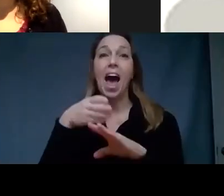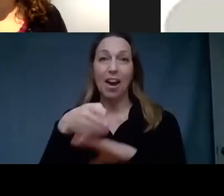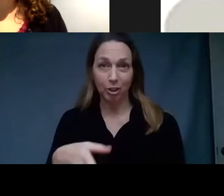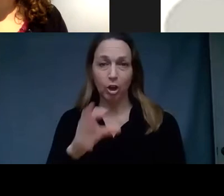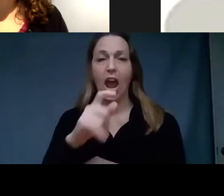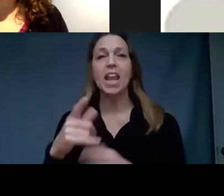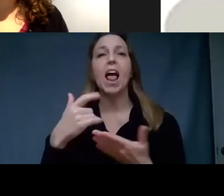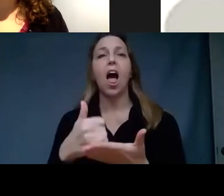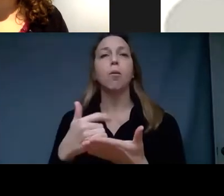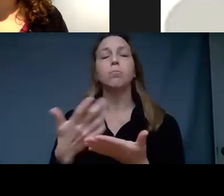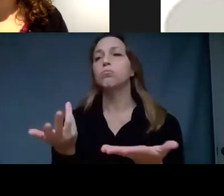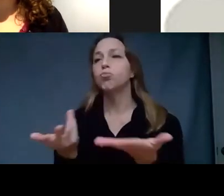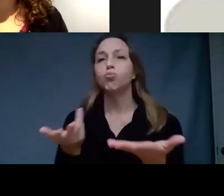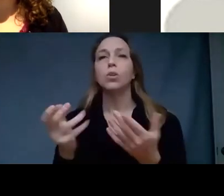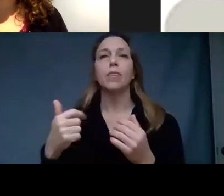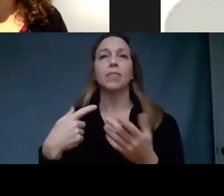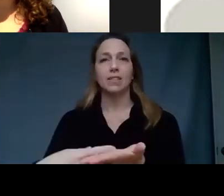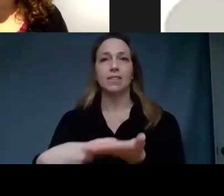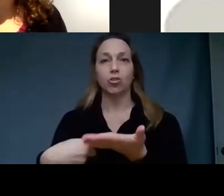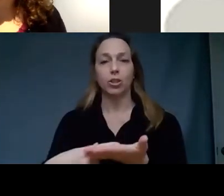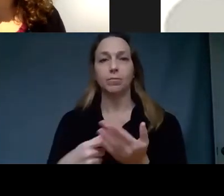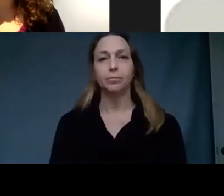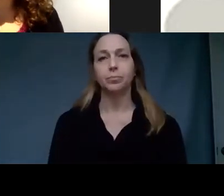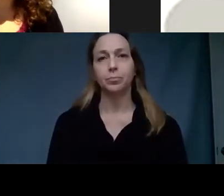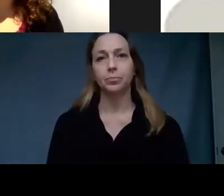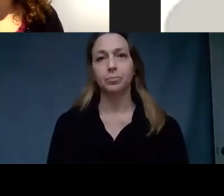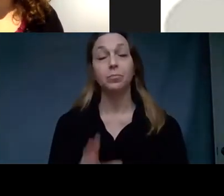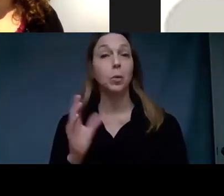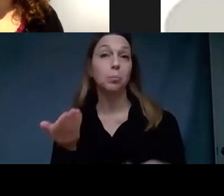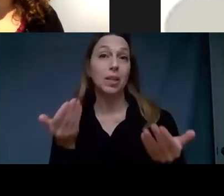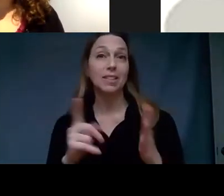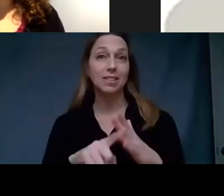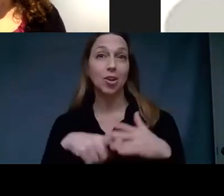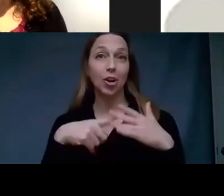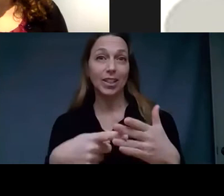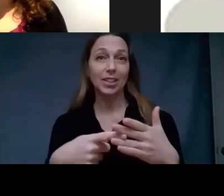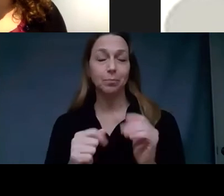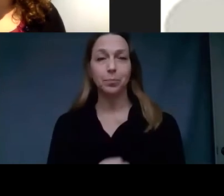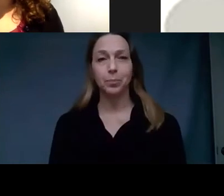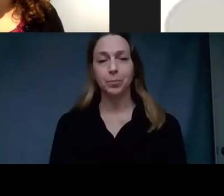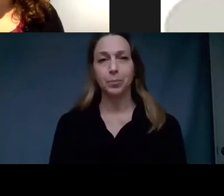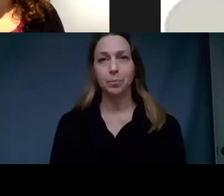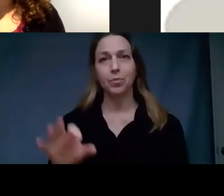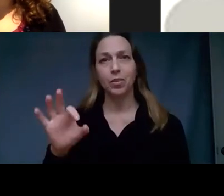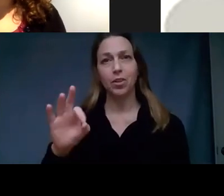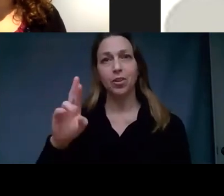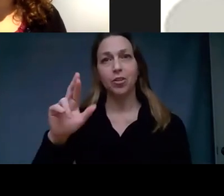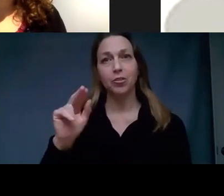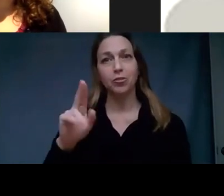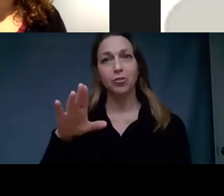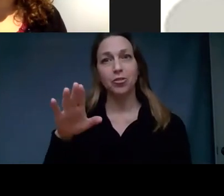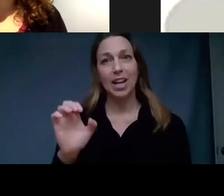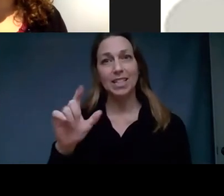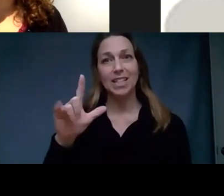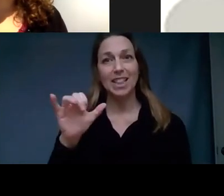discussion to conclude our program. So let's get started. Francie Lyshak studied art